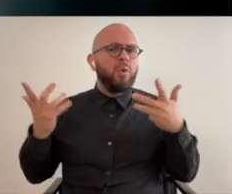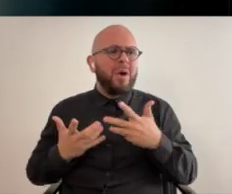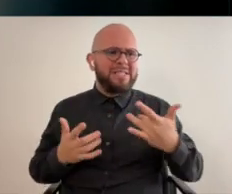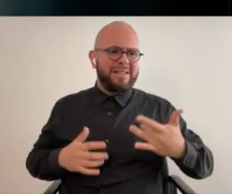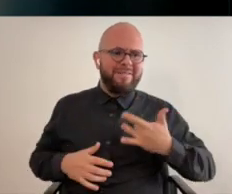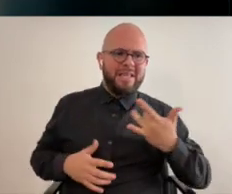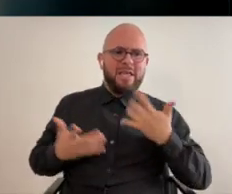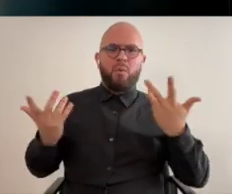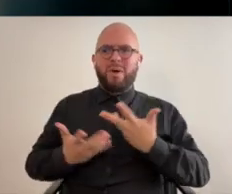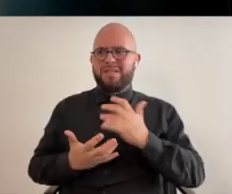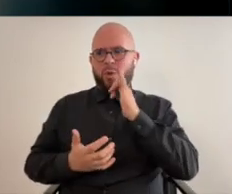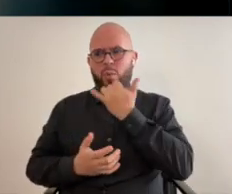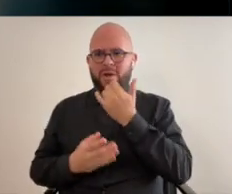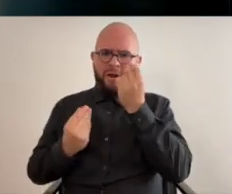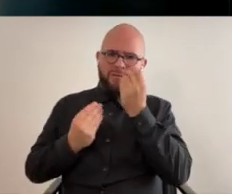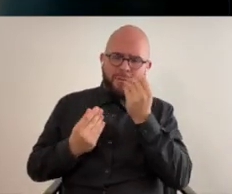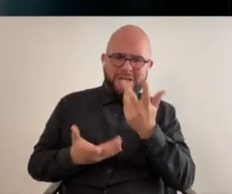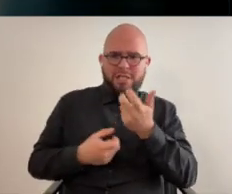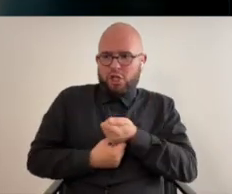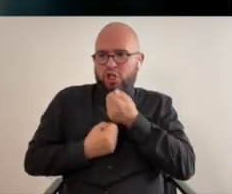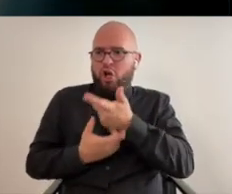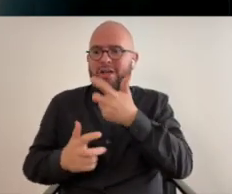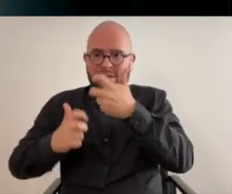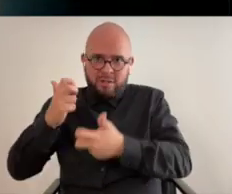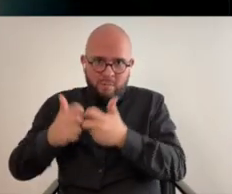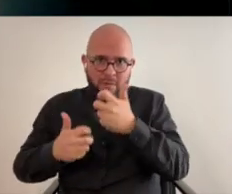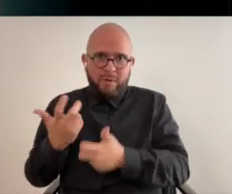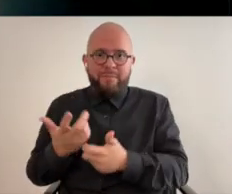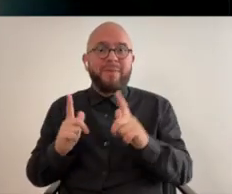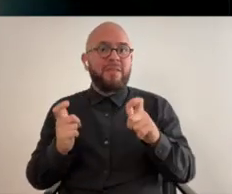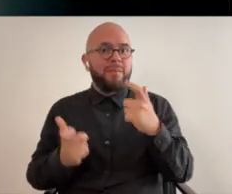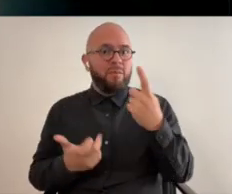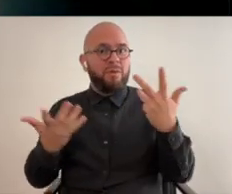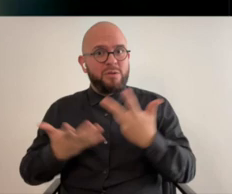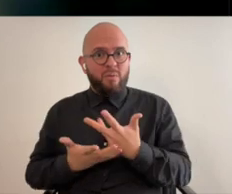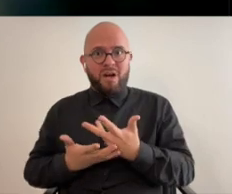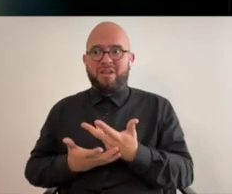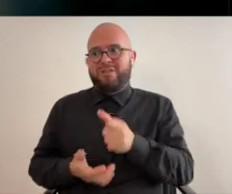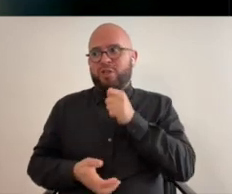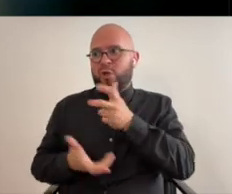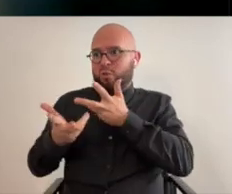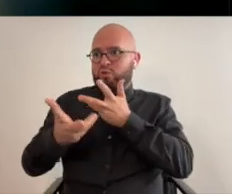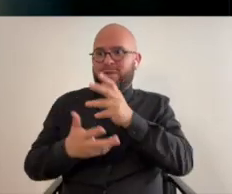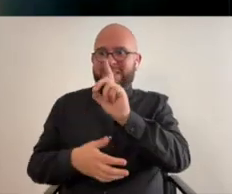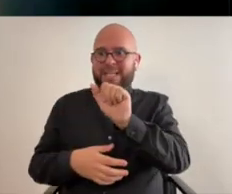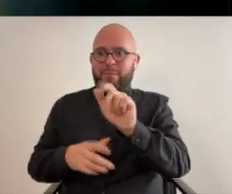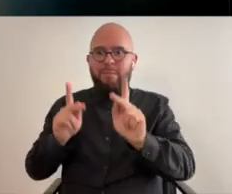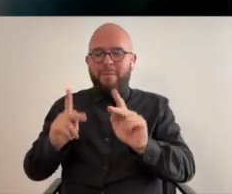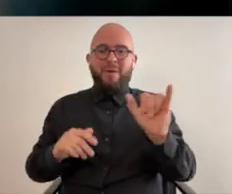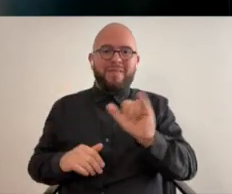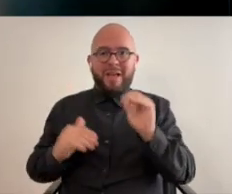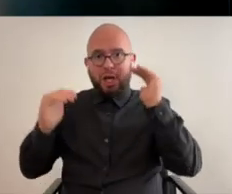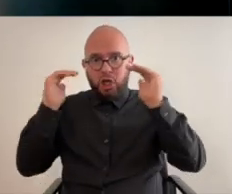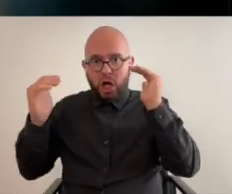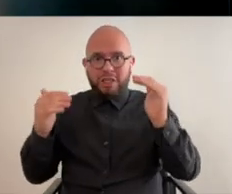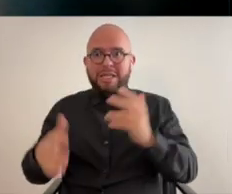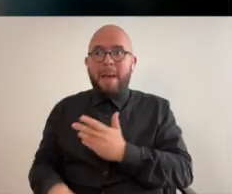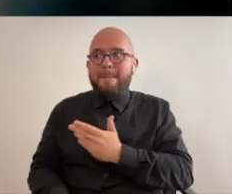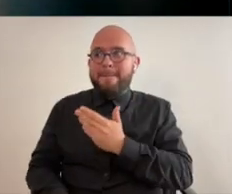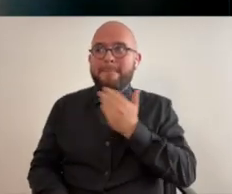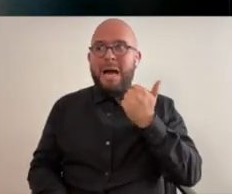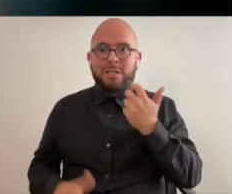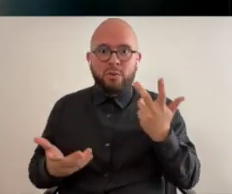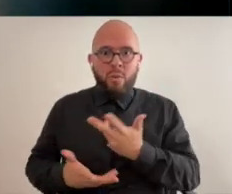causing this what what feeling what misinformation is causing this and the big one is not treating disabled people like adults